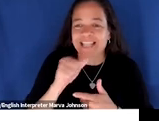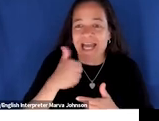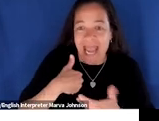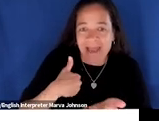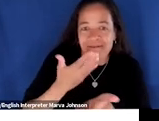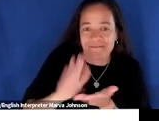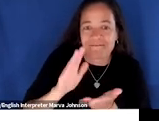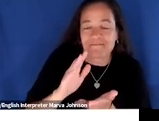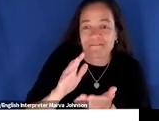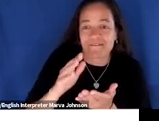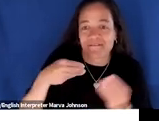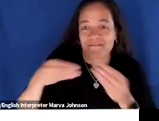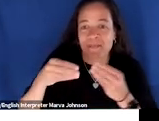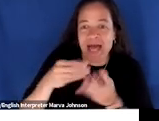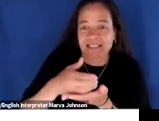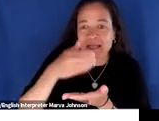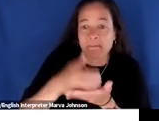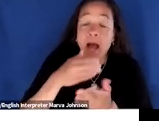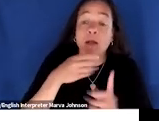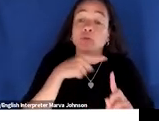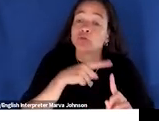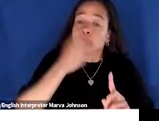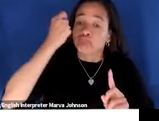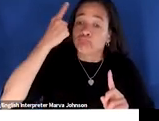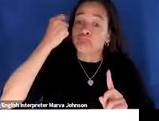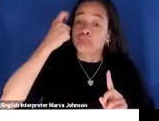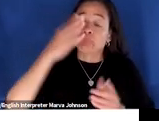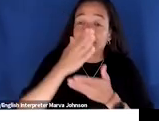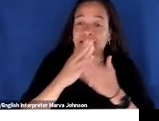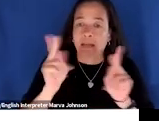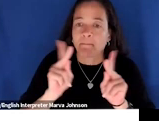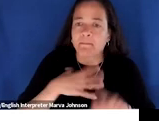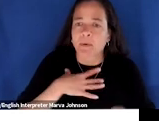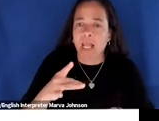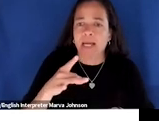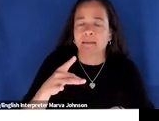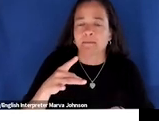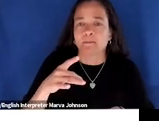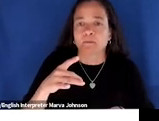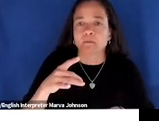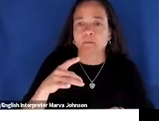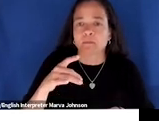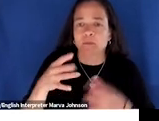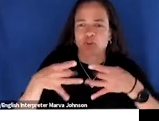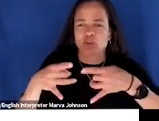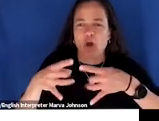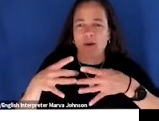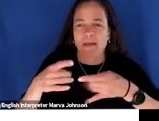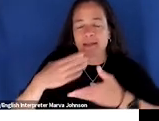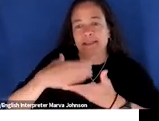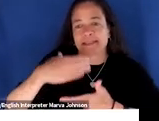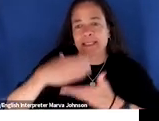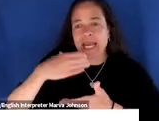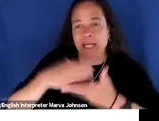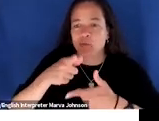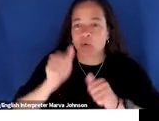you know she acknowledges that some people like those you know starbucks plastic you know durable containers that they use over and over again all right so